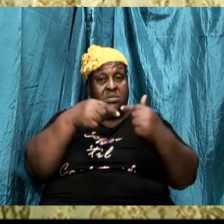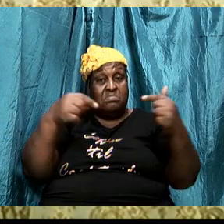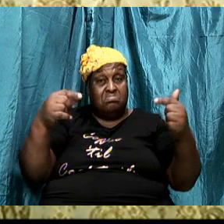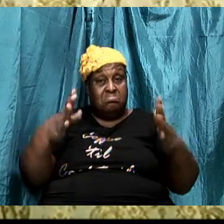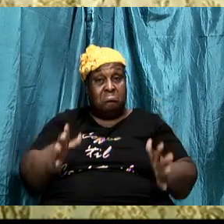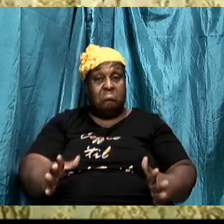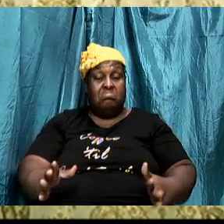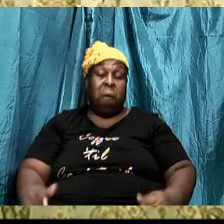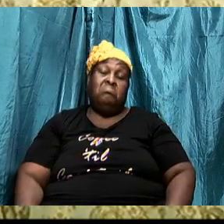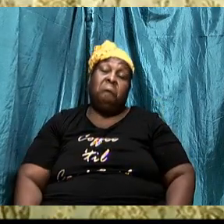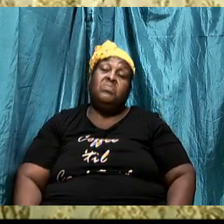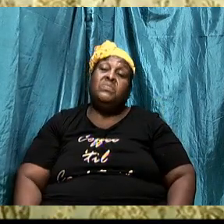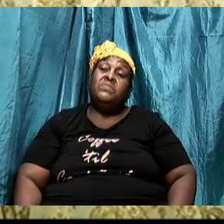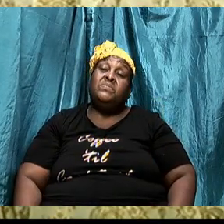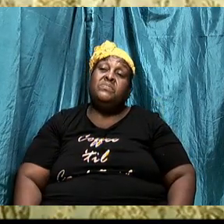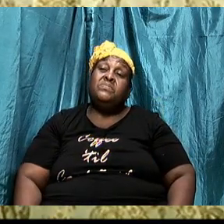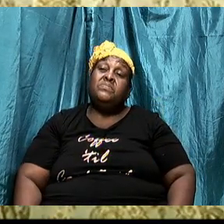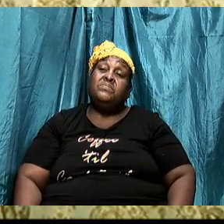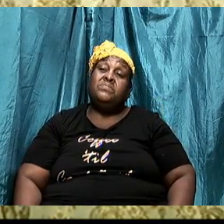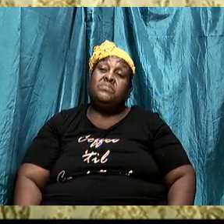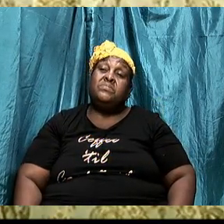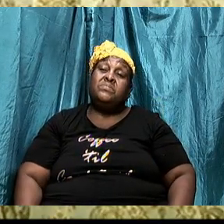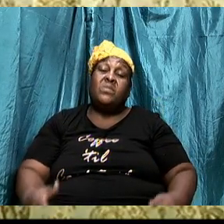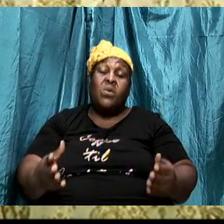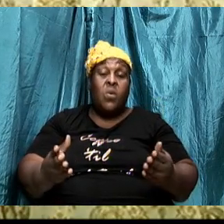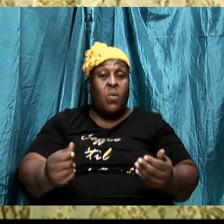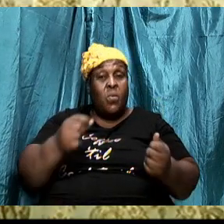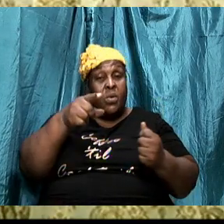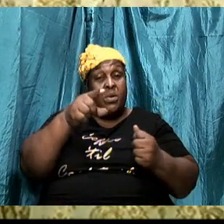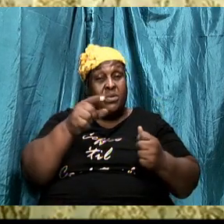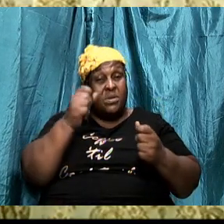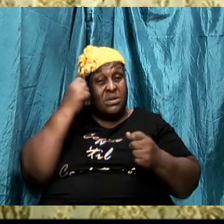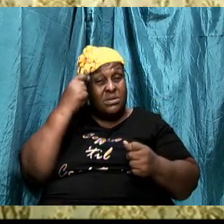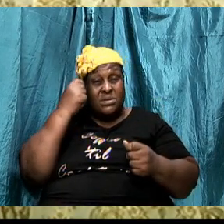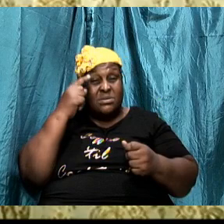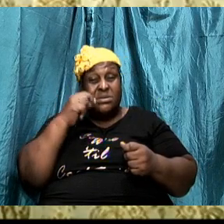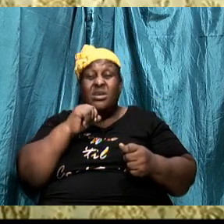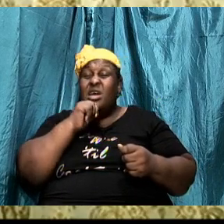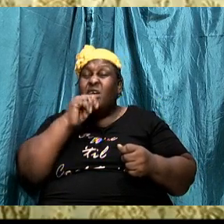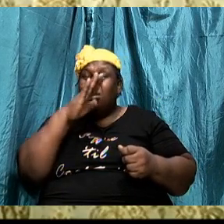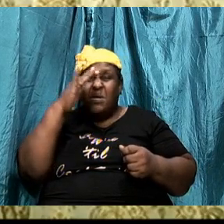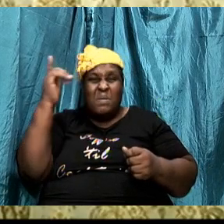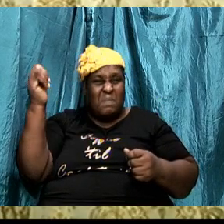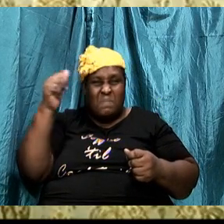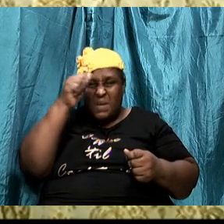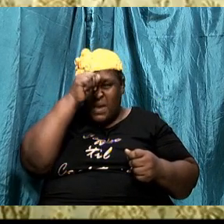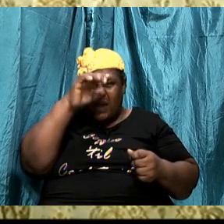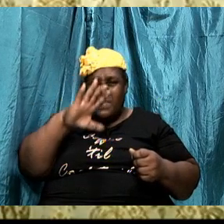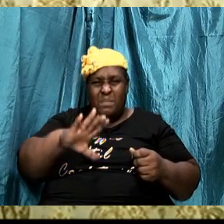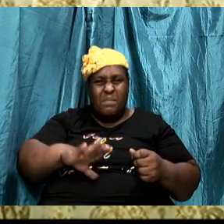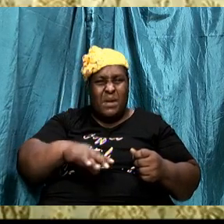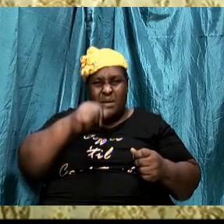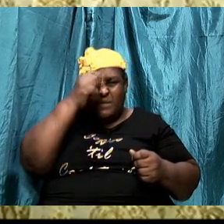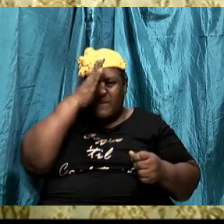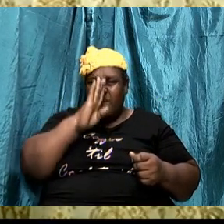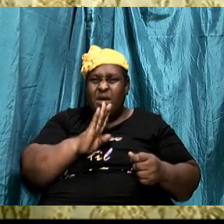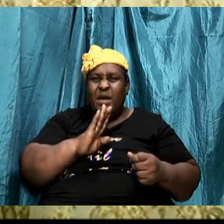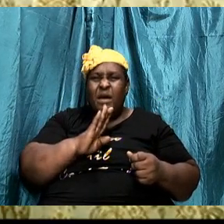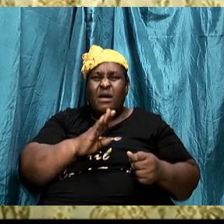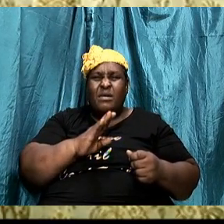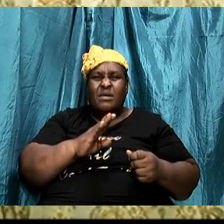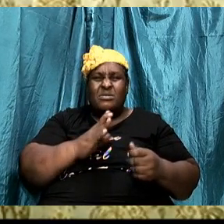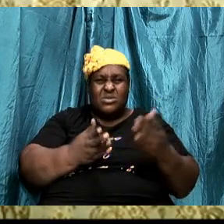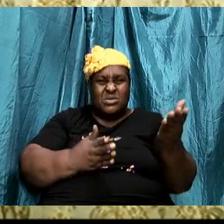enemies. And I want you to understand that it was not by Jonathan's strength. Because Jonathan said, the